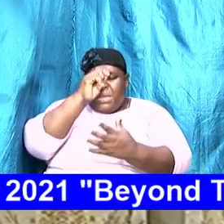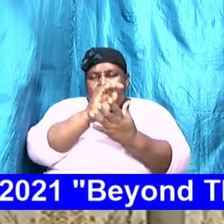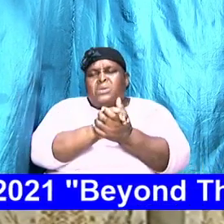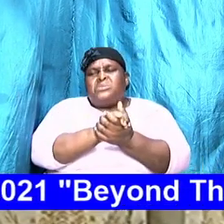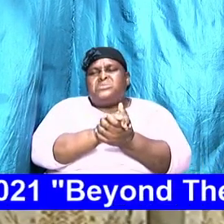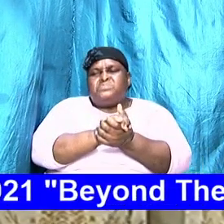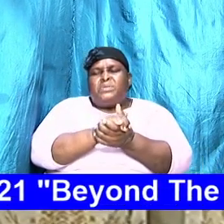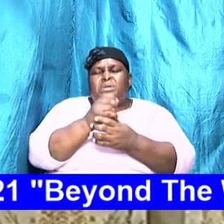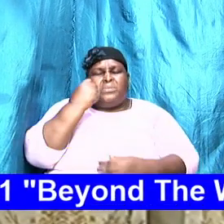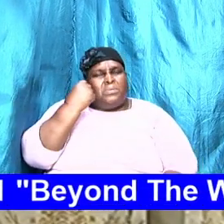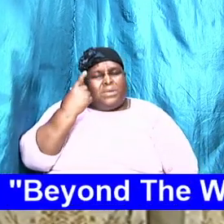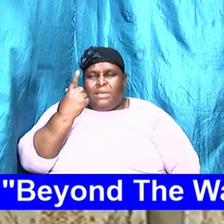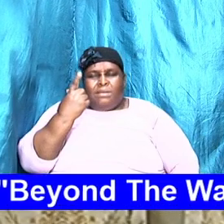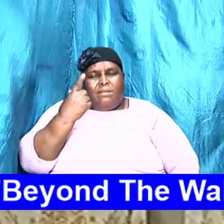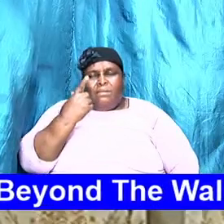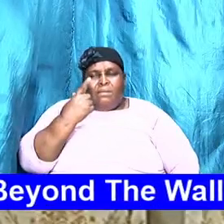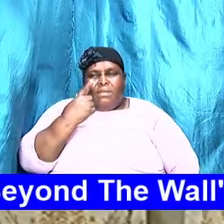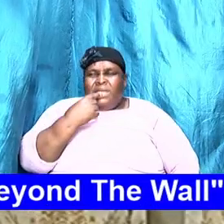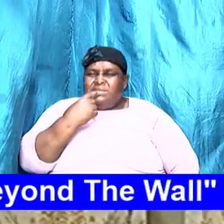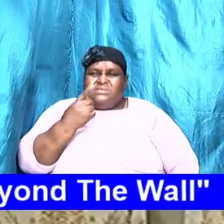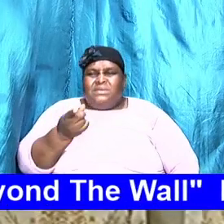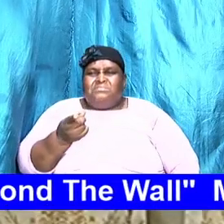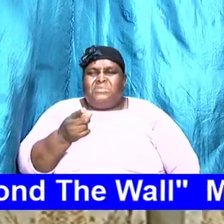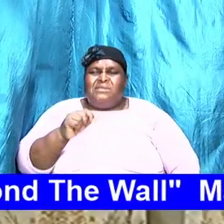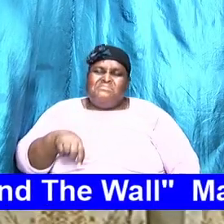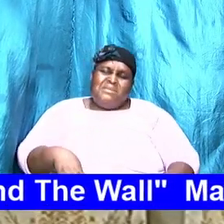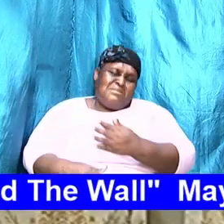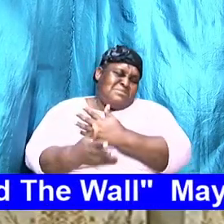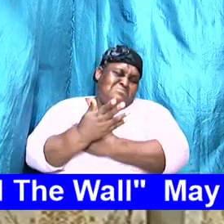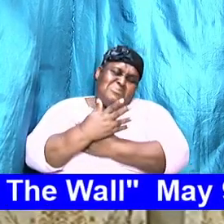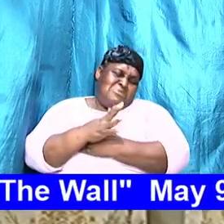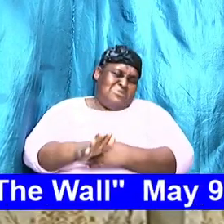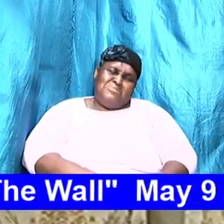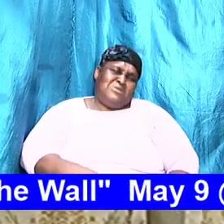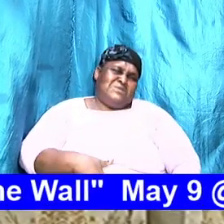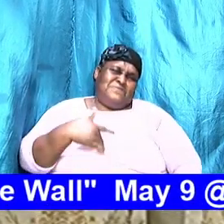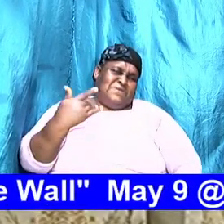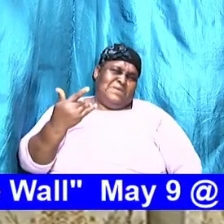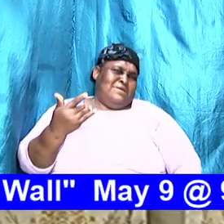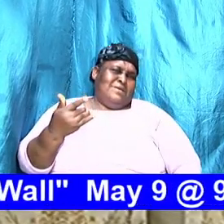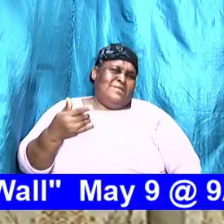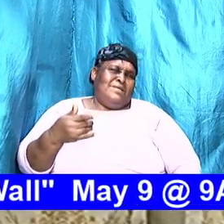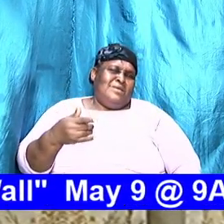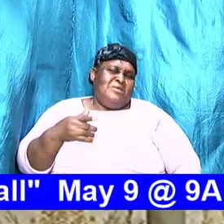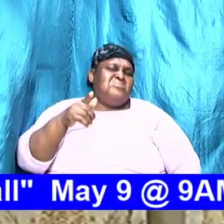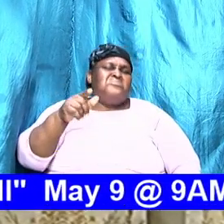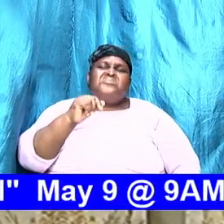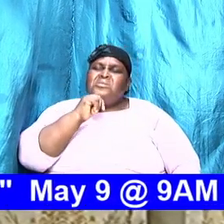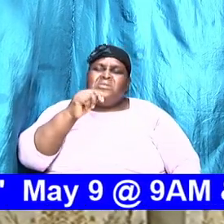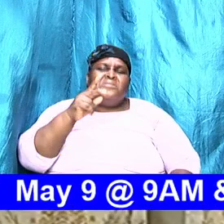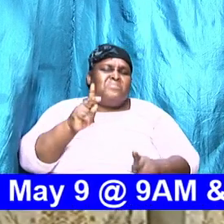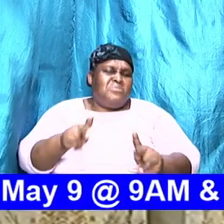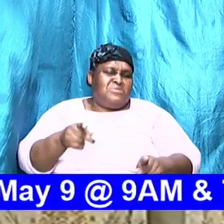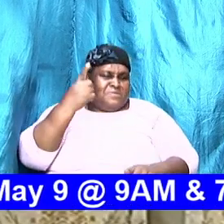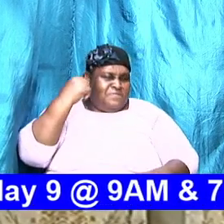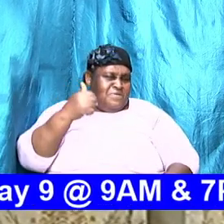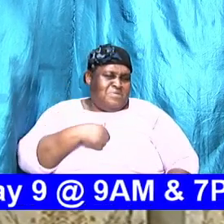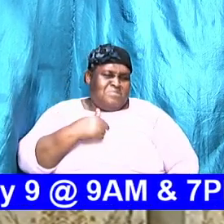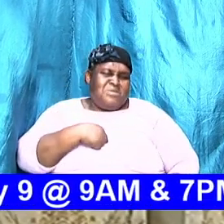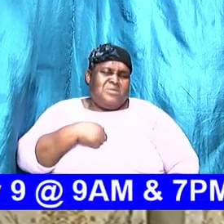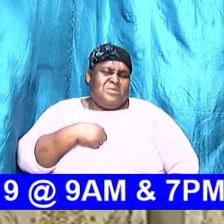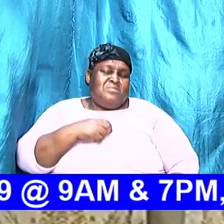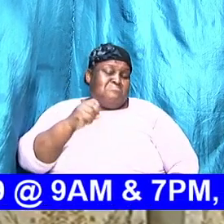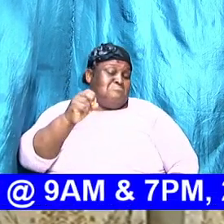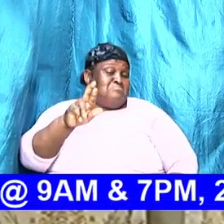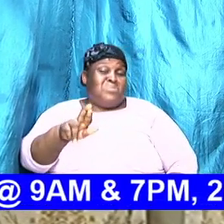gets up and says, You know, boy, this morning I just feel that, you know, you're not the person for me. Or a